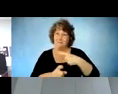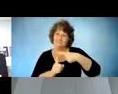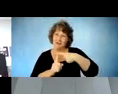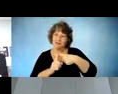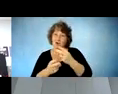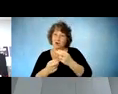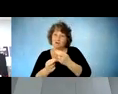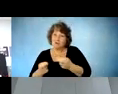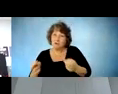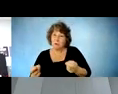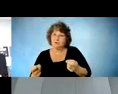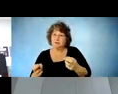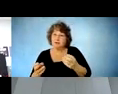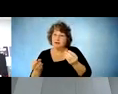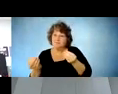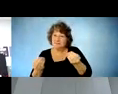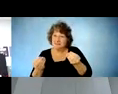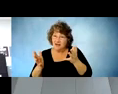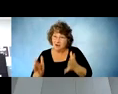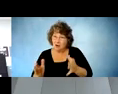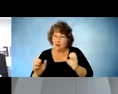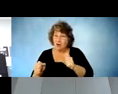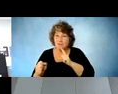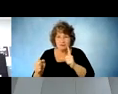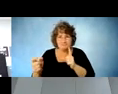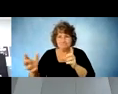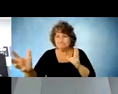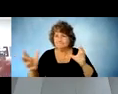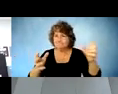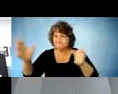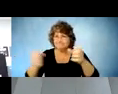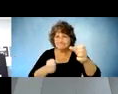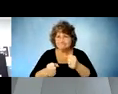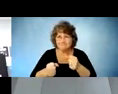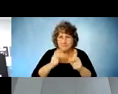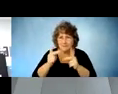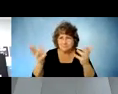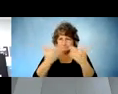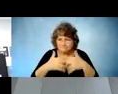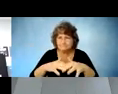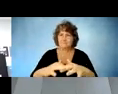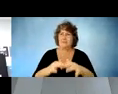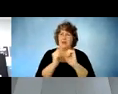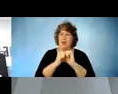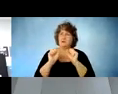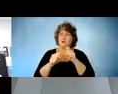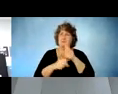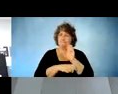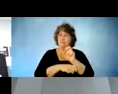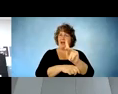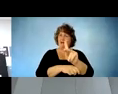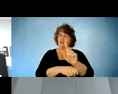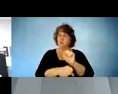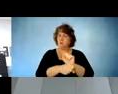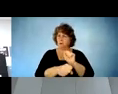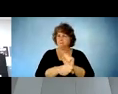a collaborative relationship with important people within the workforce to get people back to their previous position um so